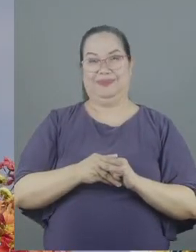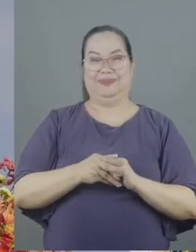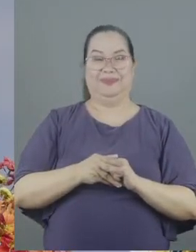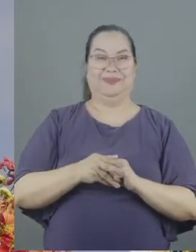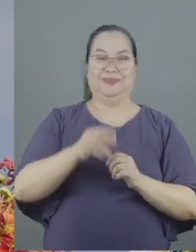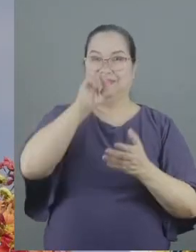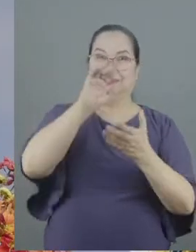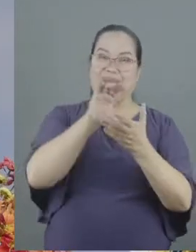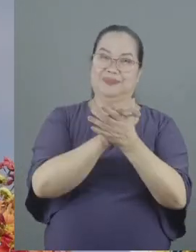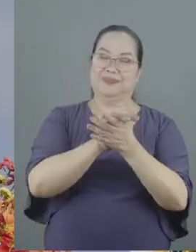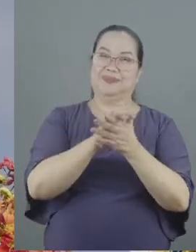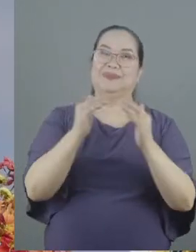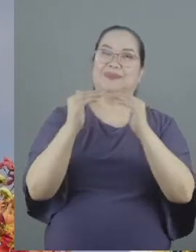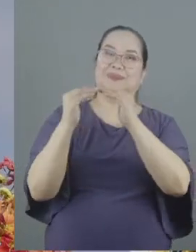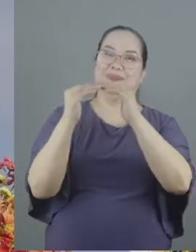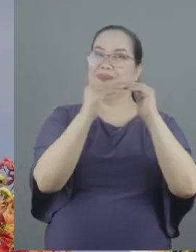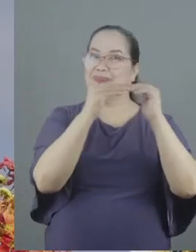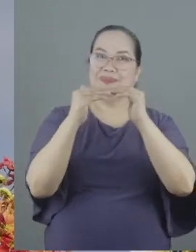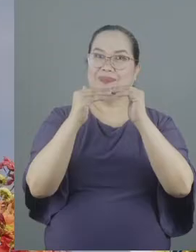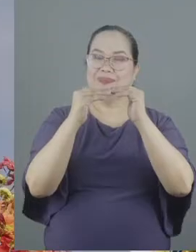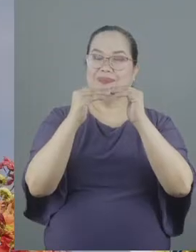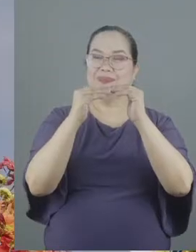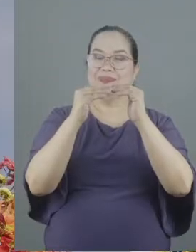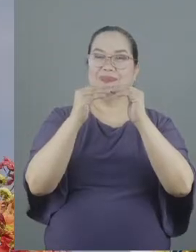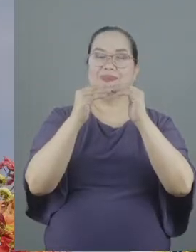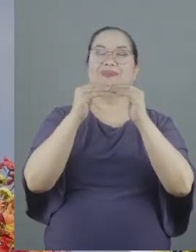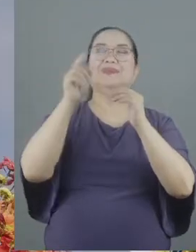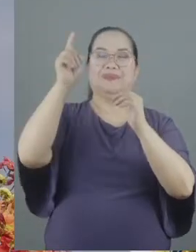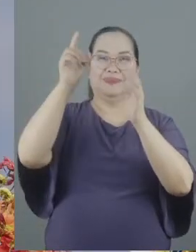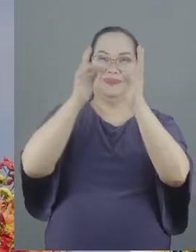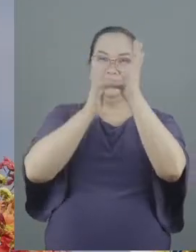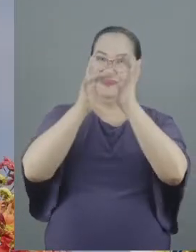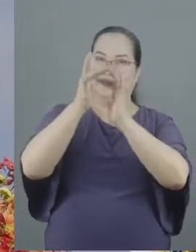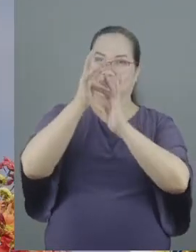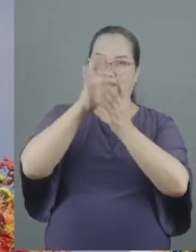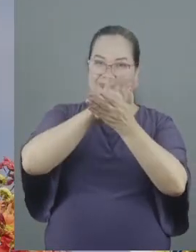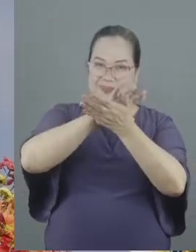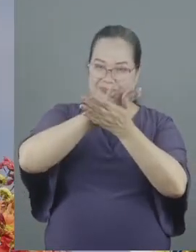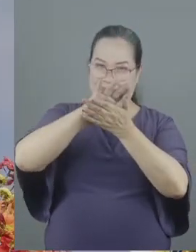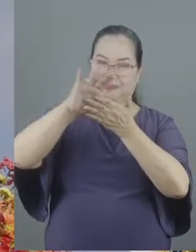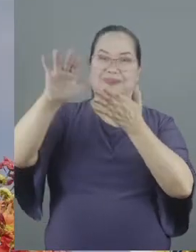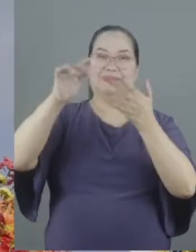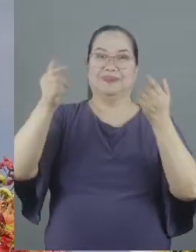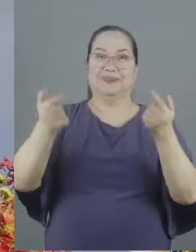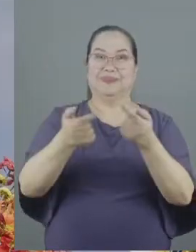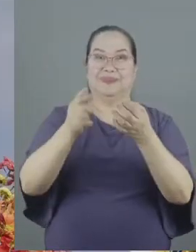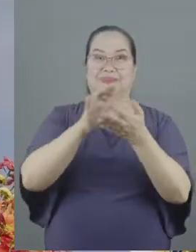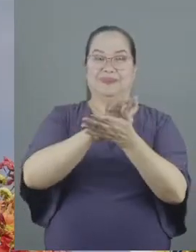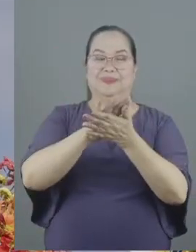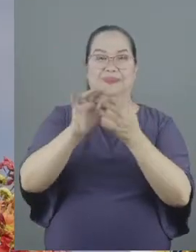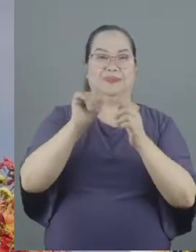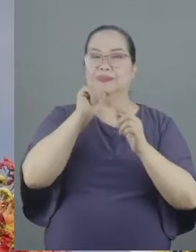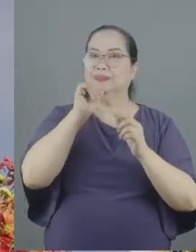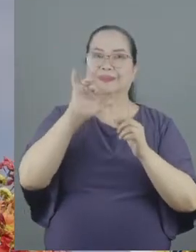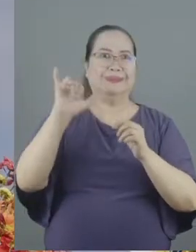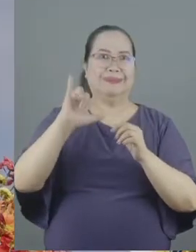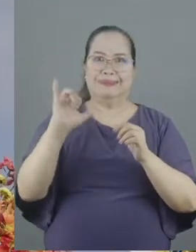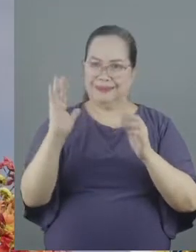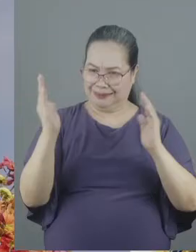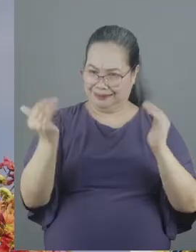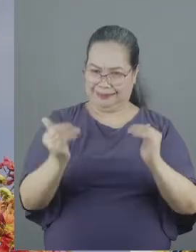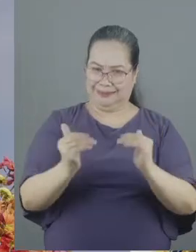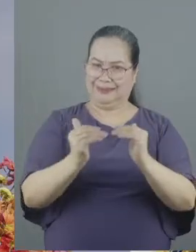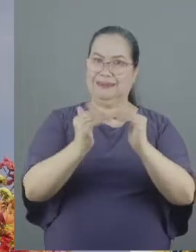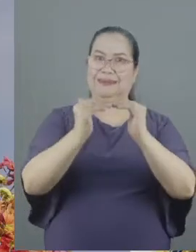Believers are equally justified by the finished work of Christ on the cross, but not equally sanctified as God has carved out